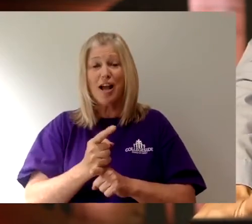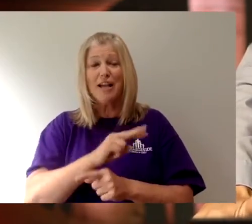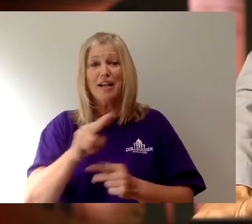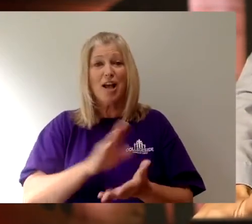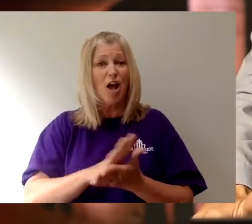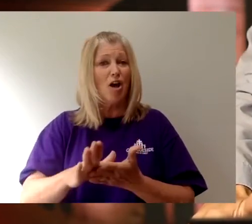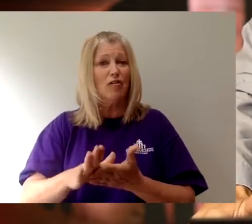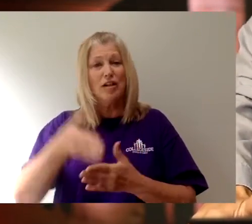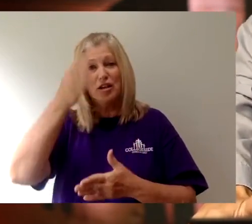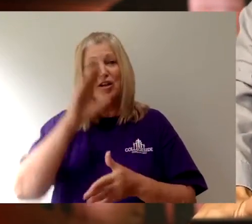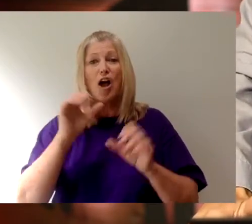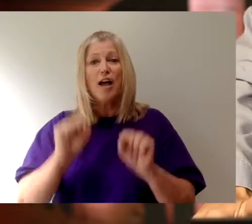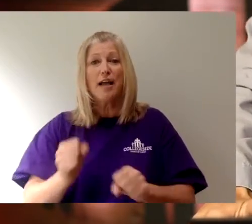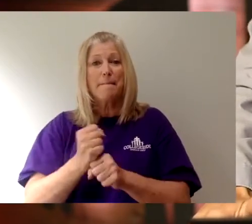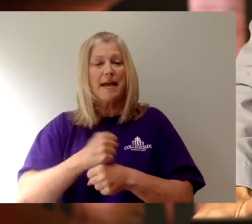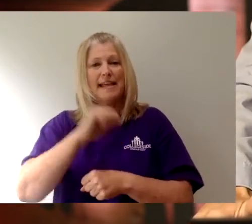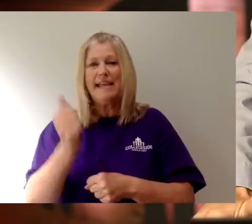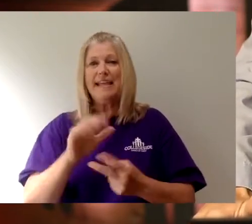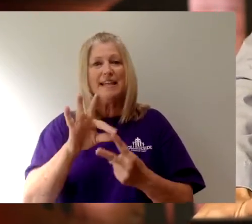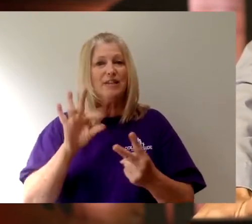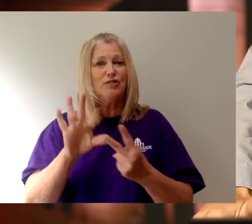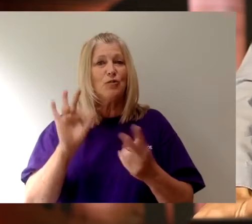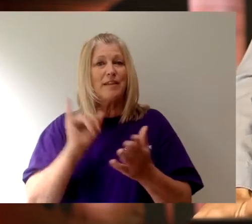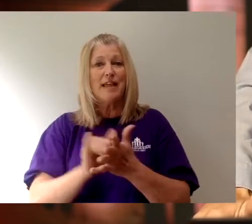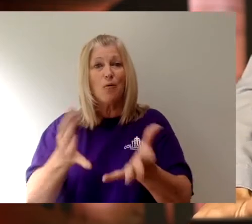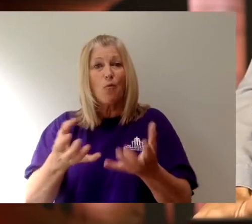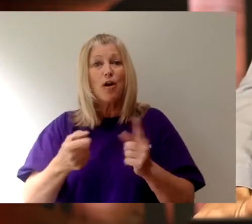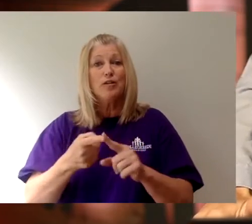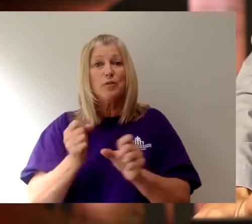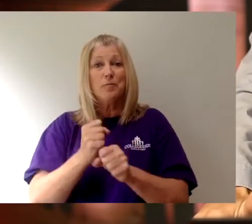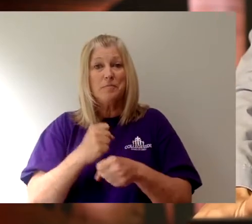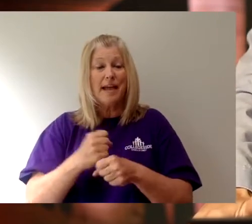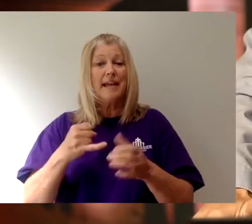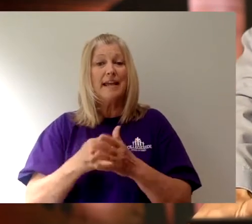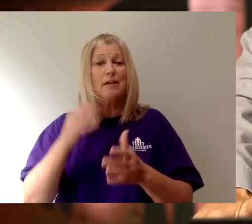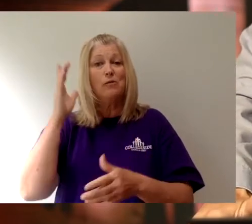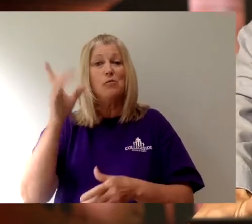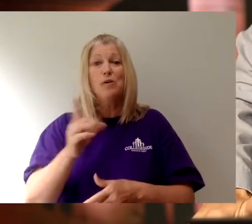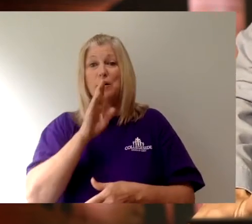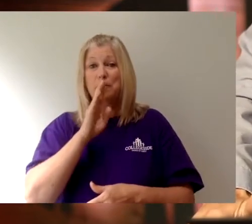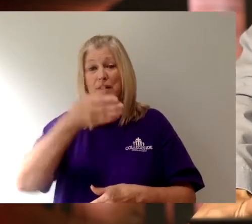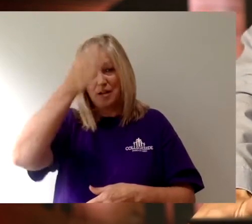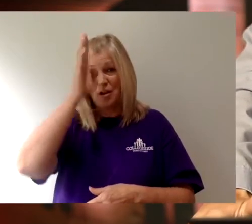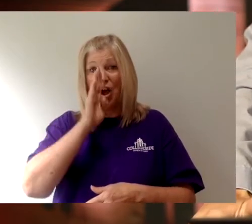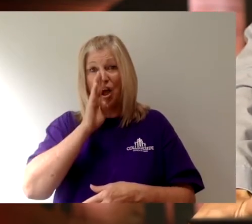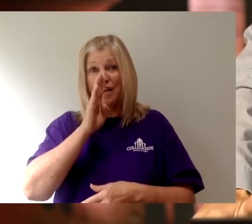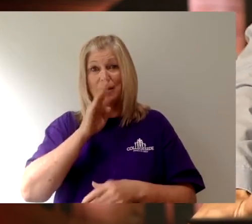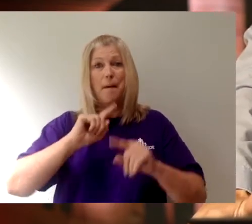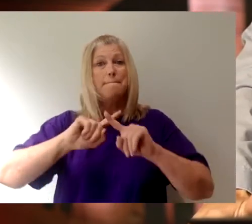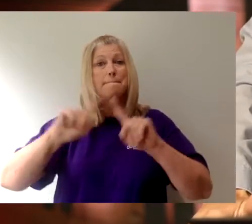holy. God could have made any choice that he wanted to make, and he would have been God.